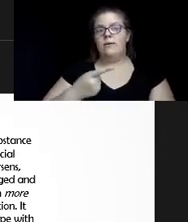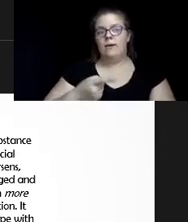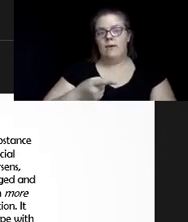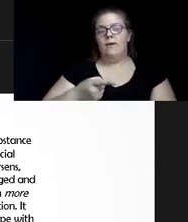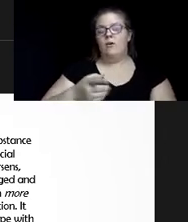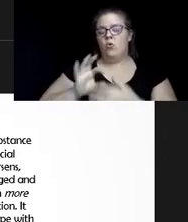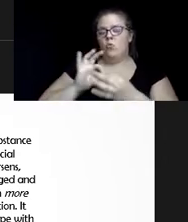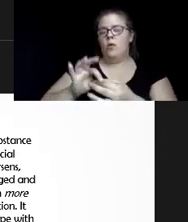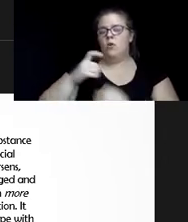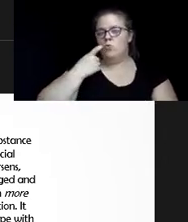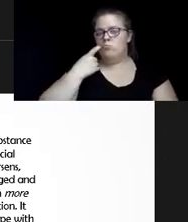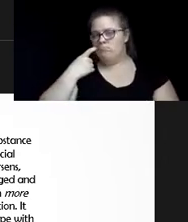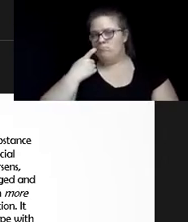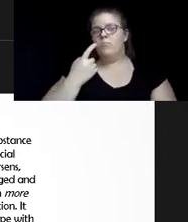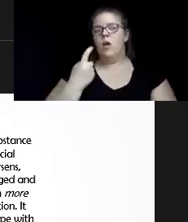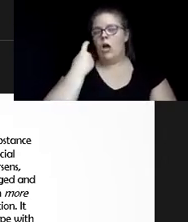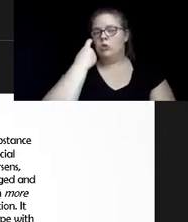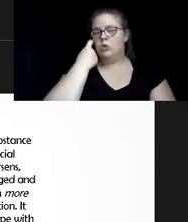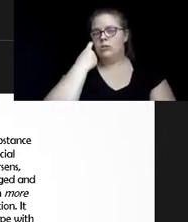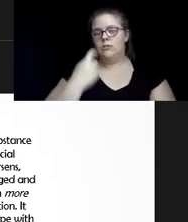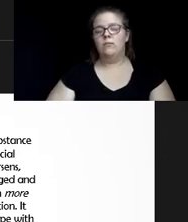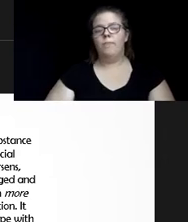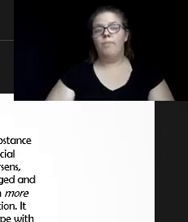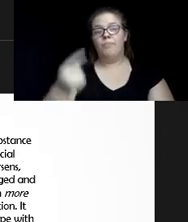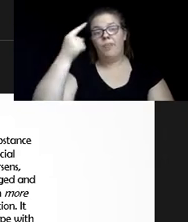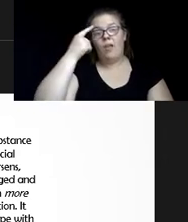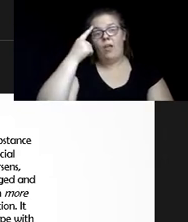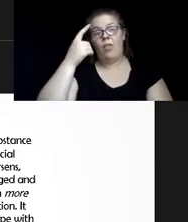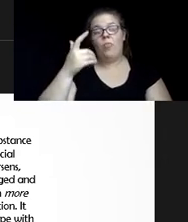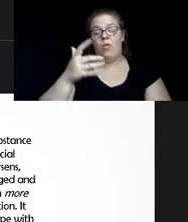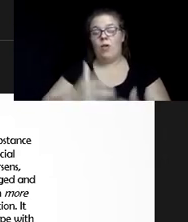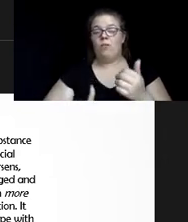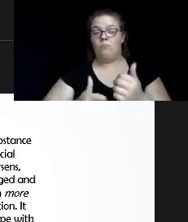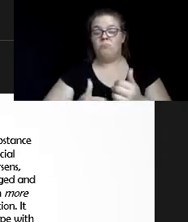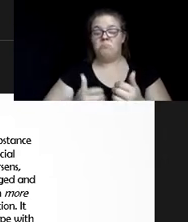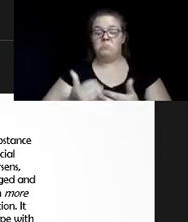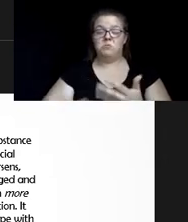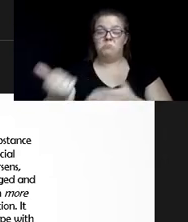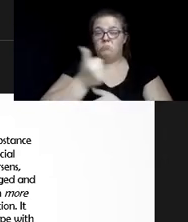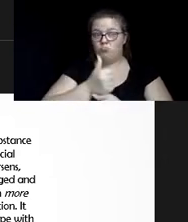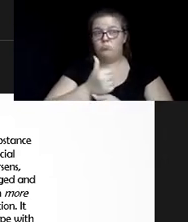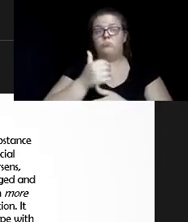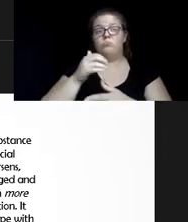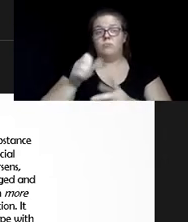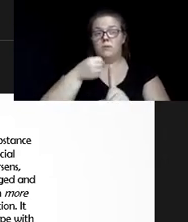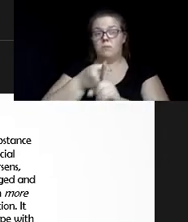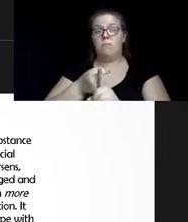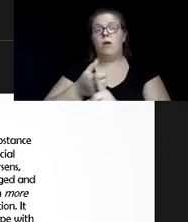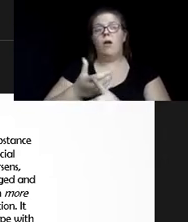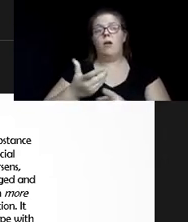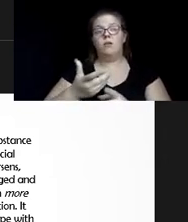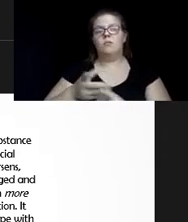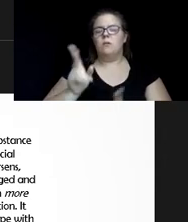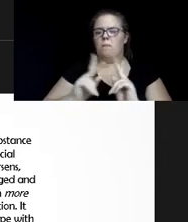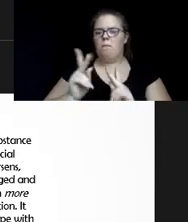in recent years. I believe the major driver for that topic coming up is related to people